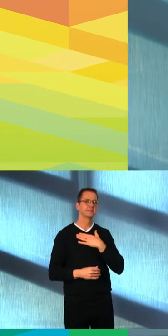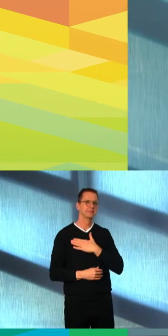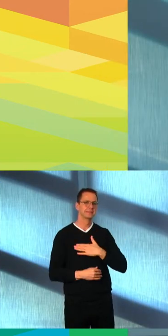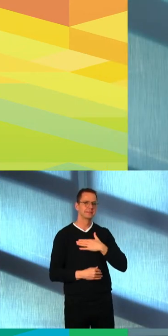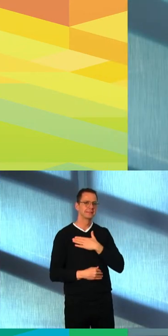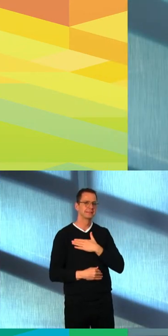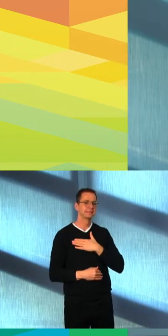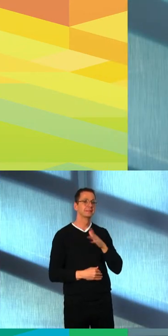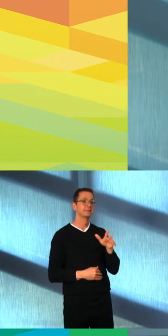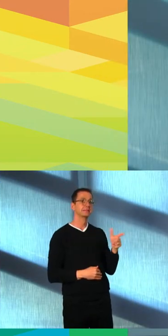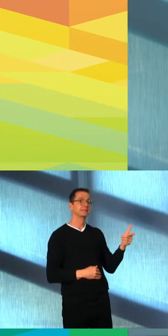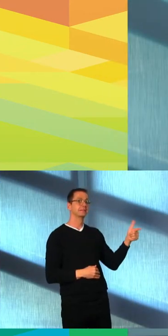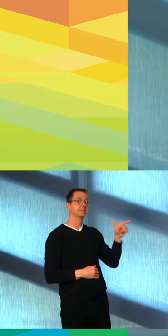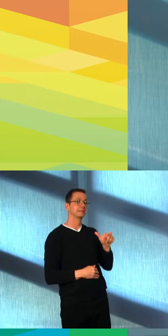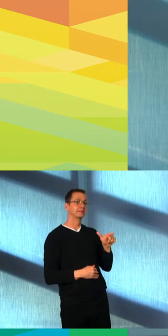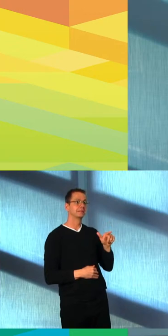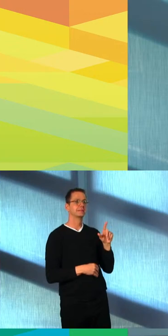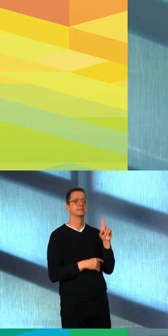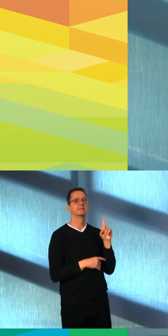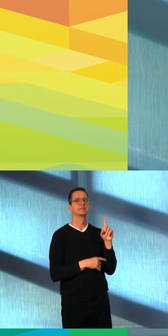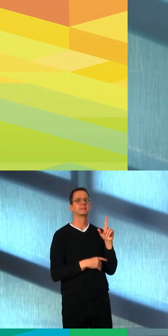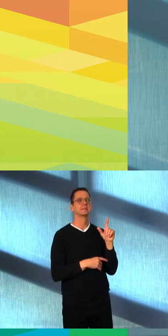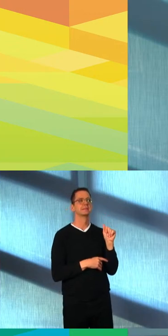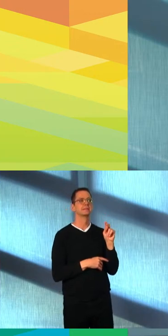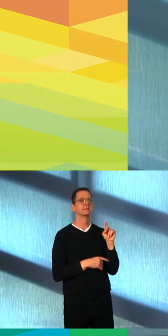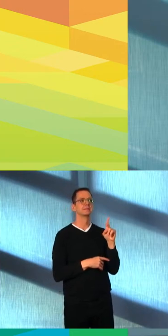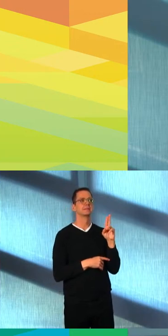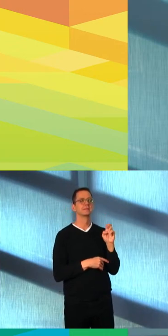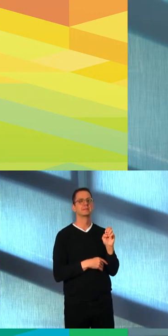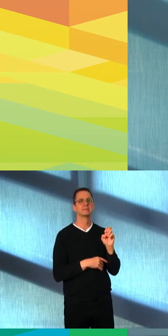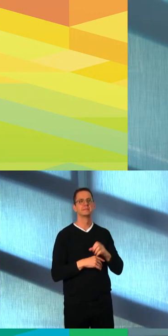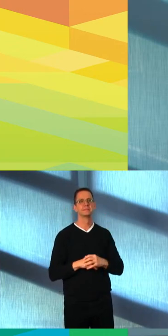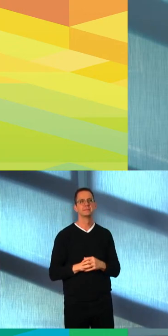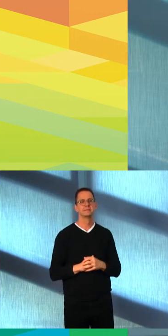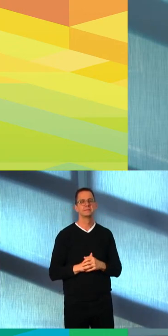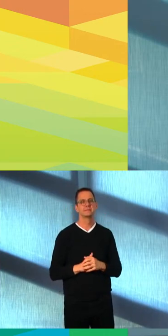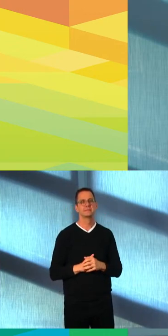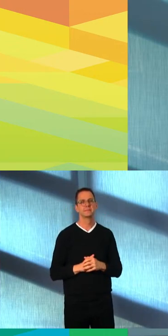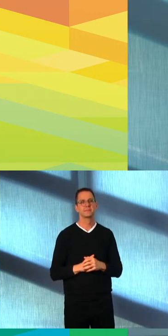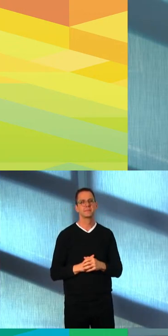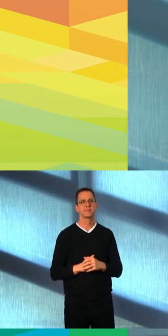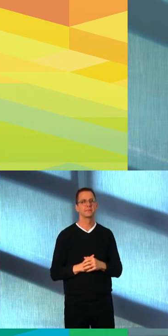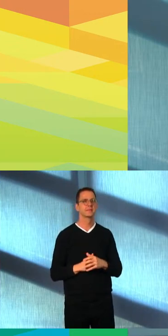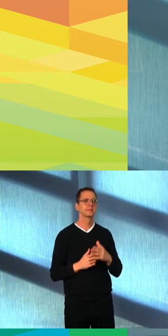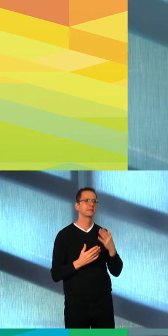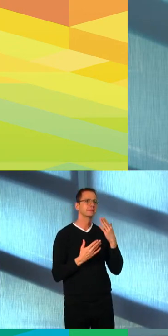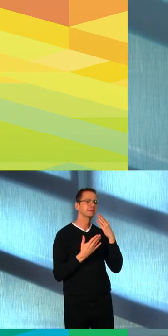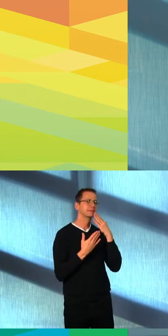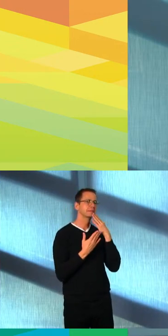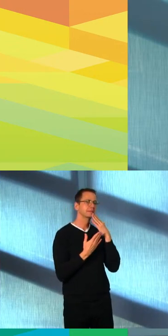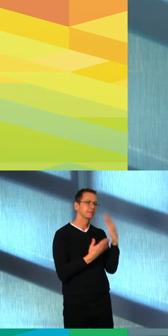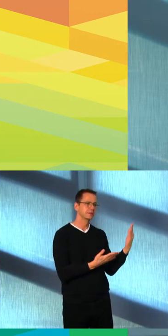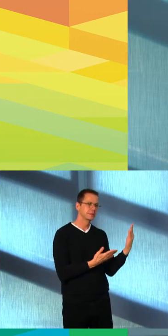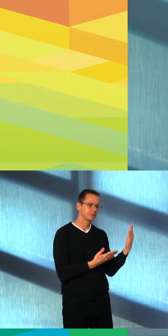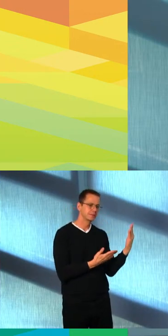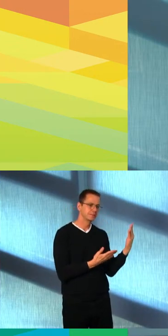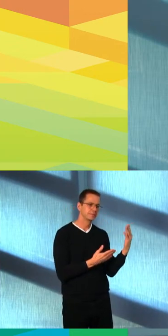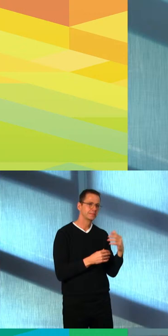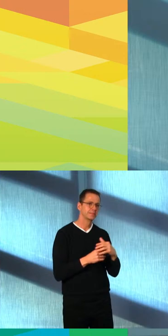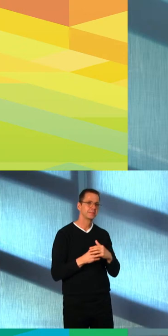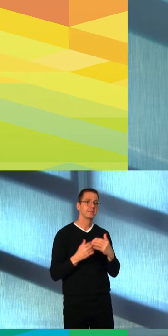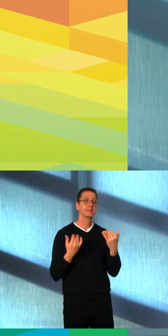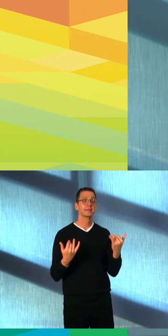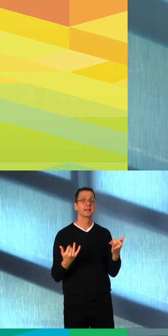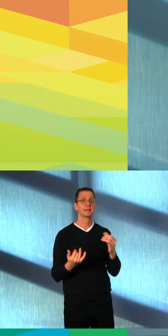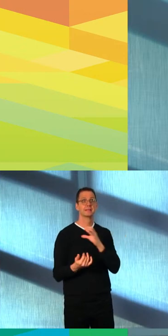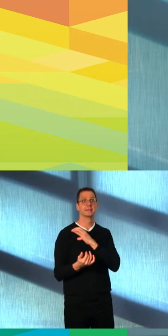Good day. At today's Emergency Advisory Committee, Administration provided information in three key areas. The current state of COVID